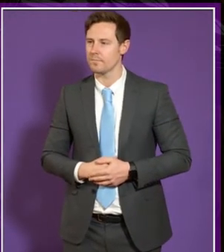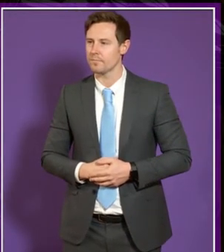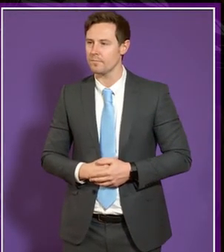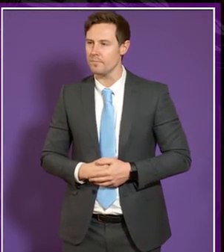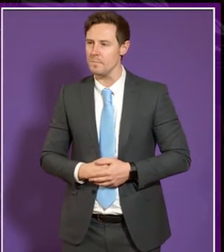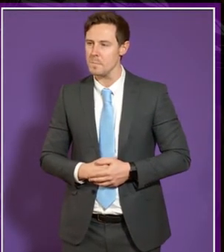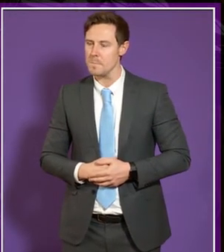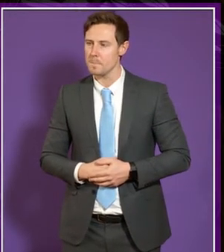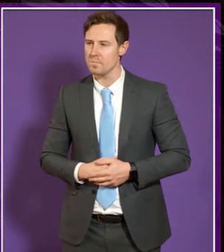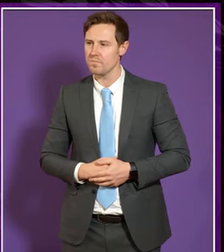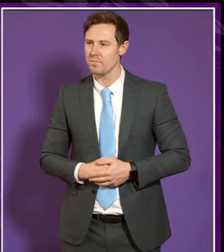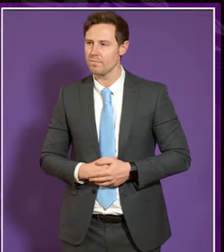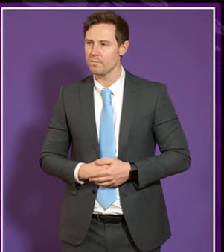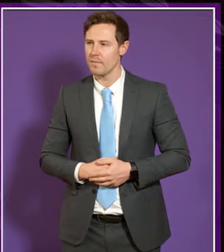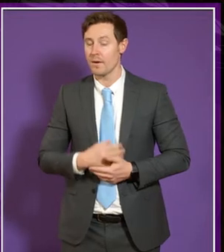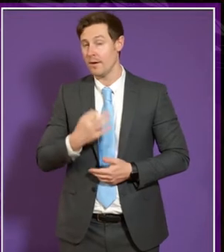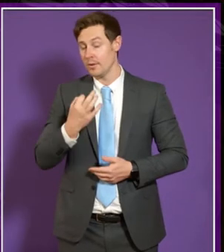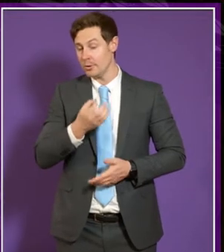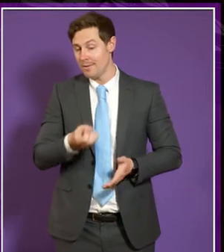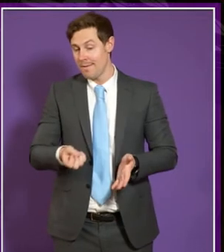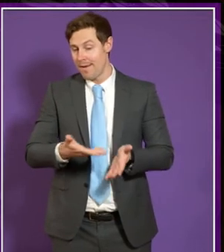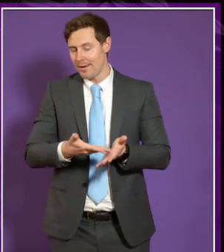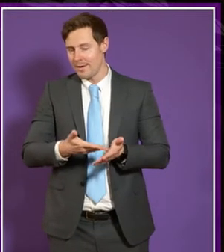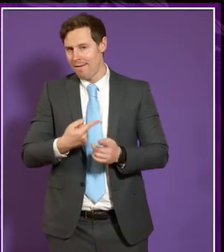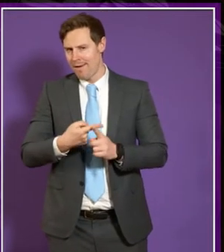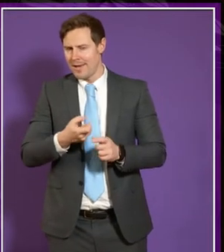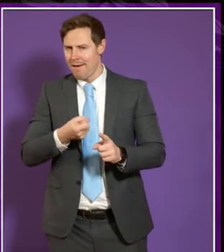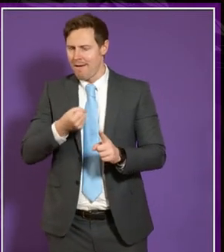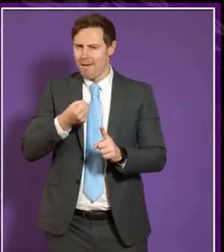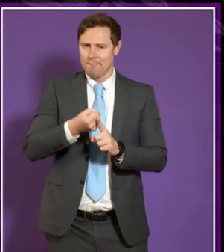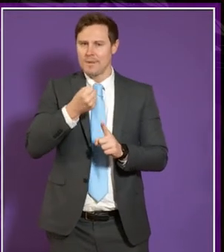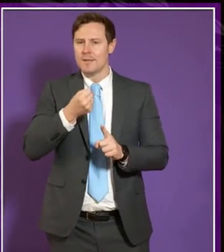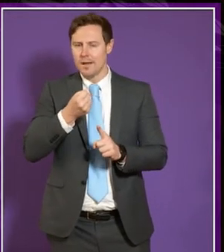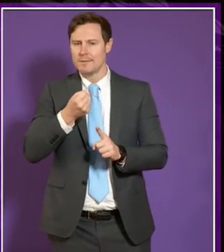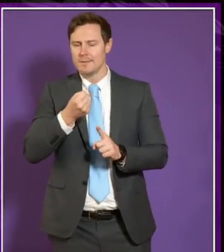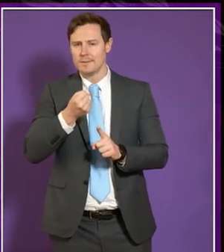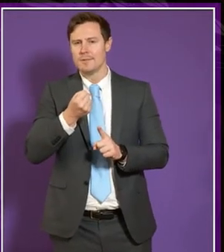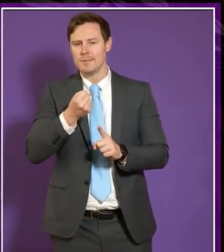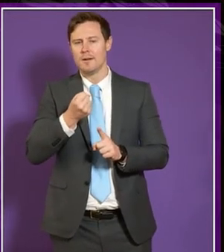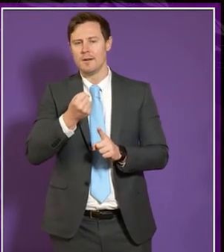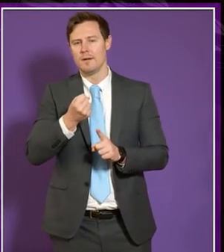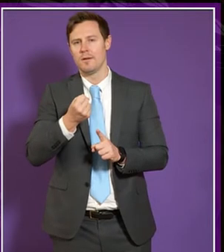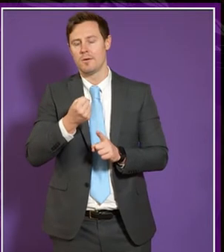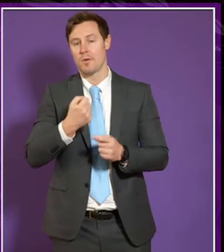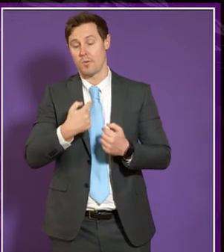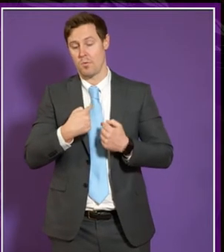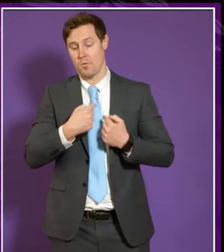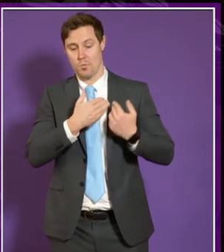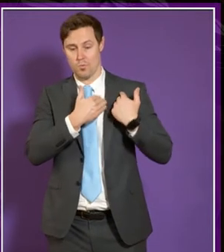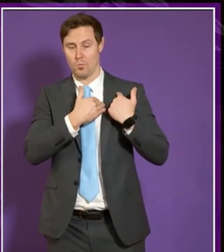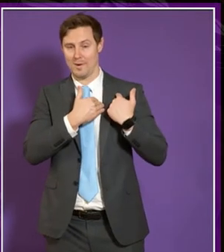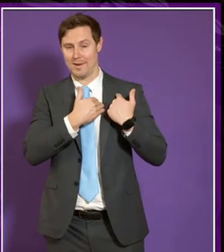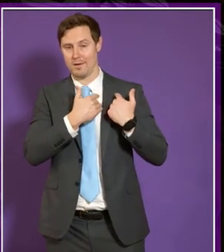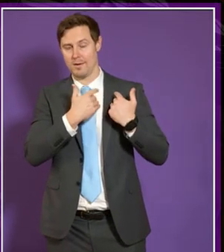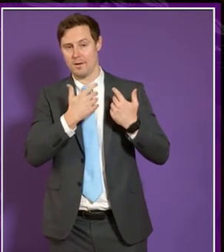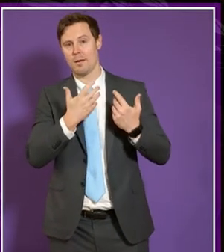to that um and it's probably one of things just to emphasize is um there we do a lot of work as well with the academic